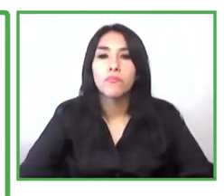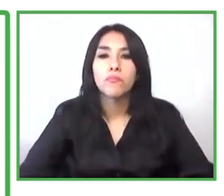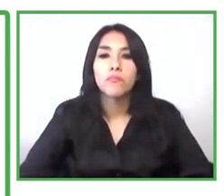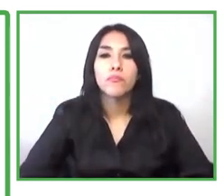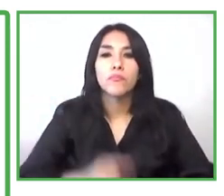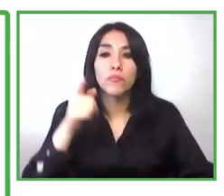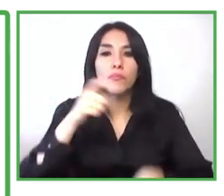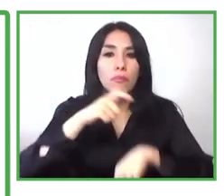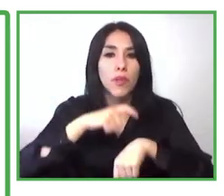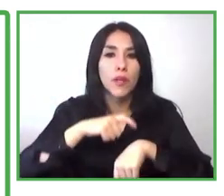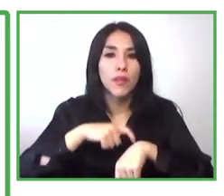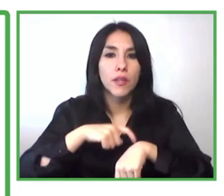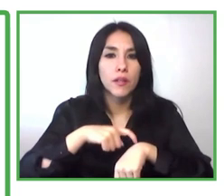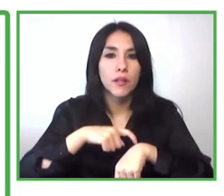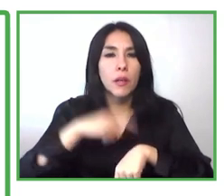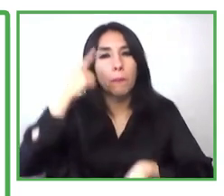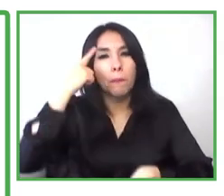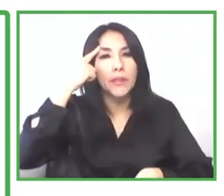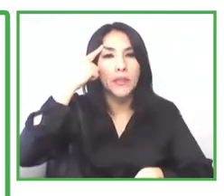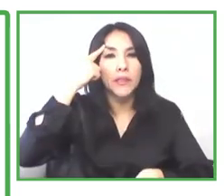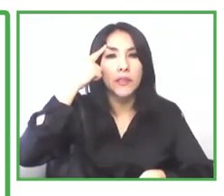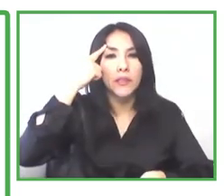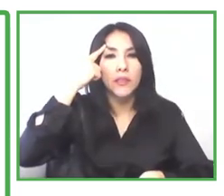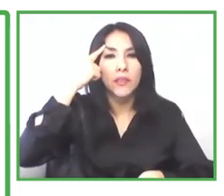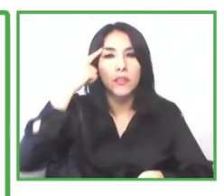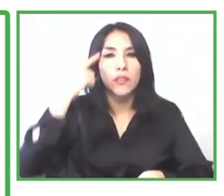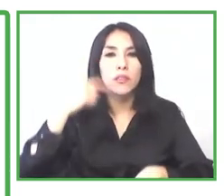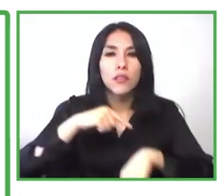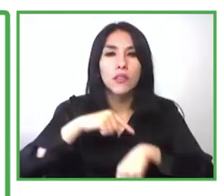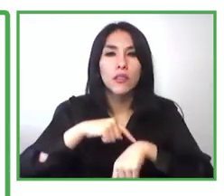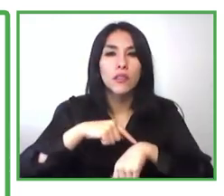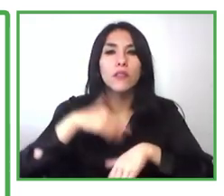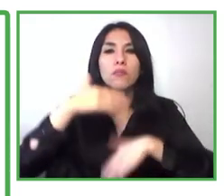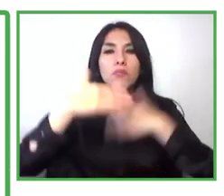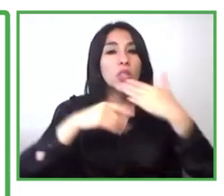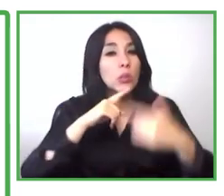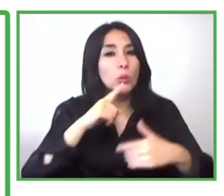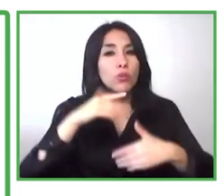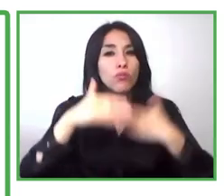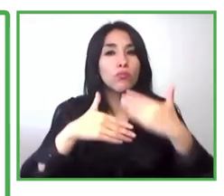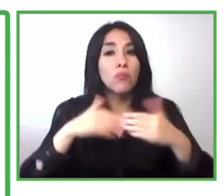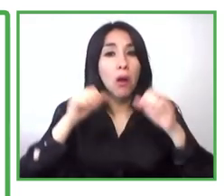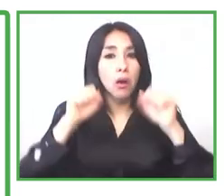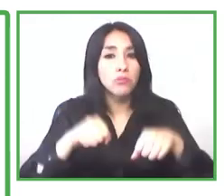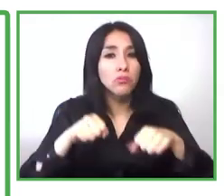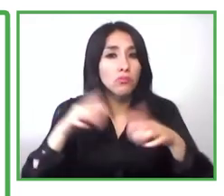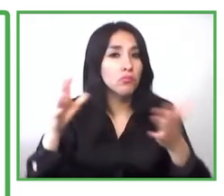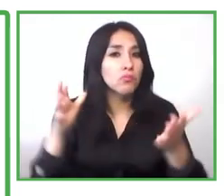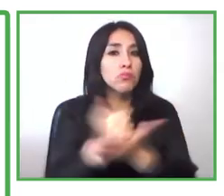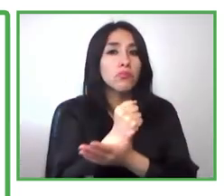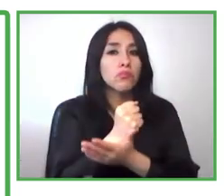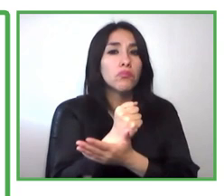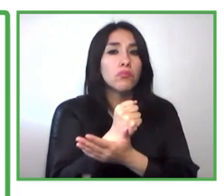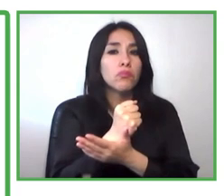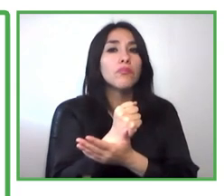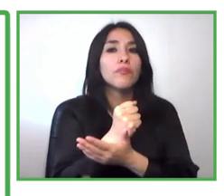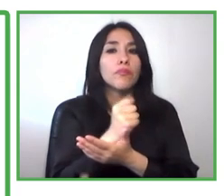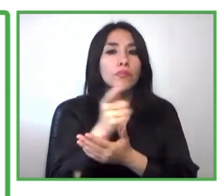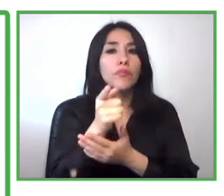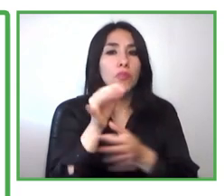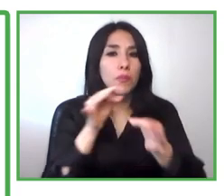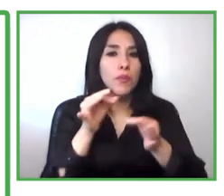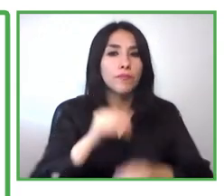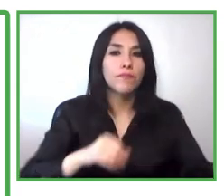the hypothesis was fulfilled and finally we could systematize with this learning which is uh